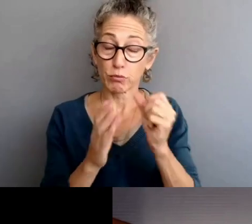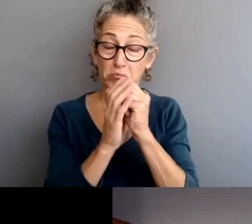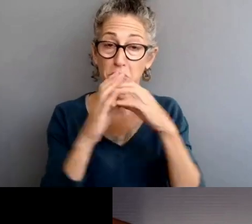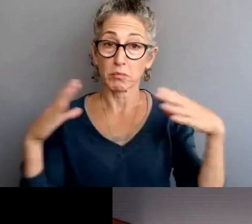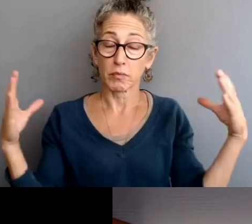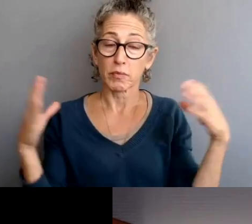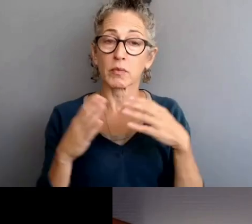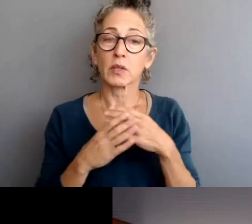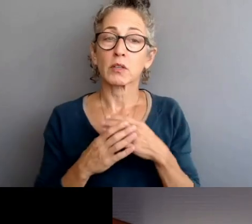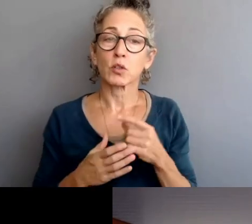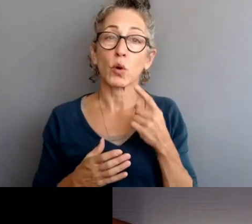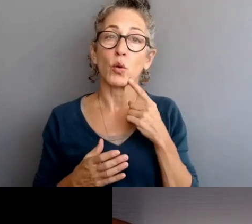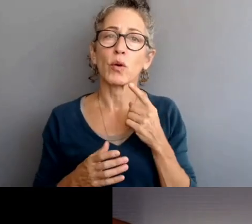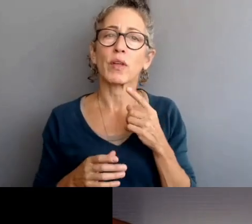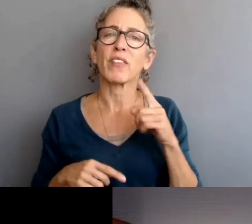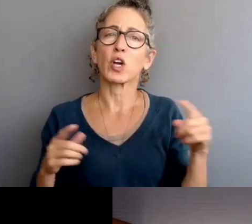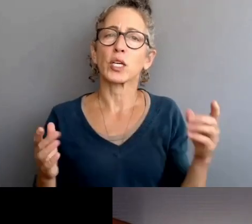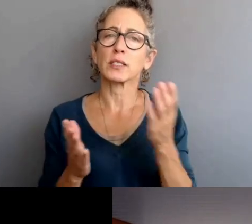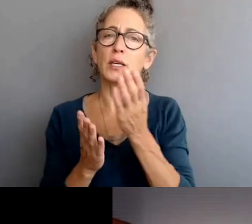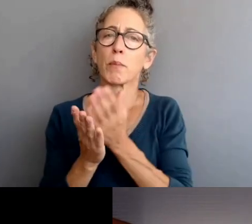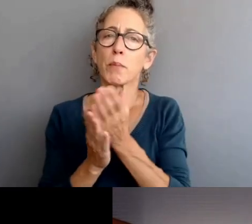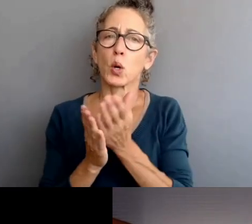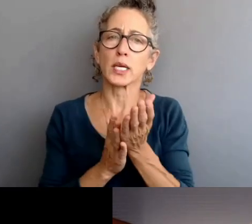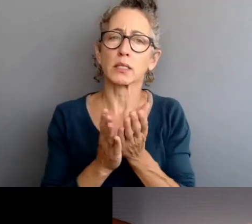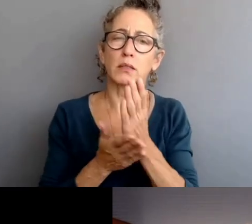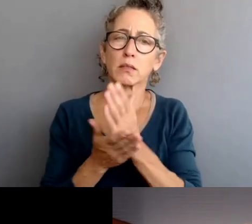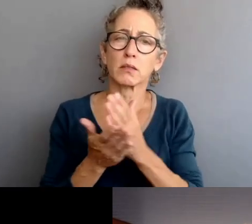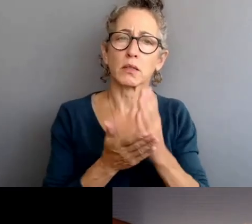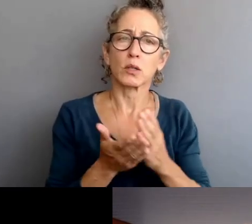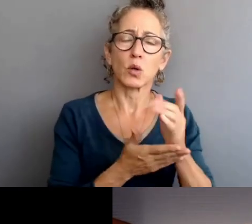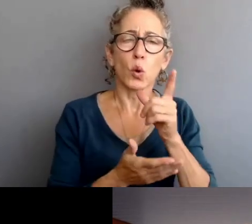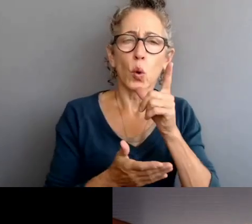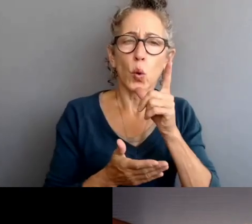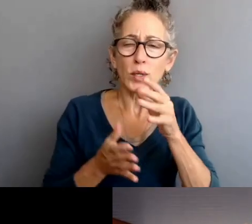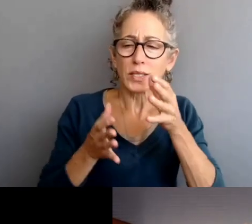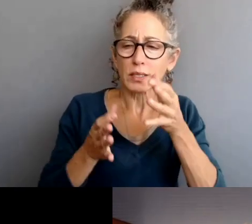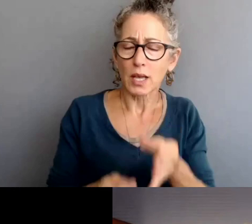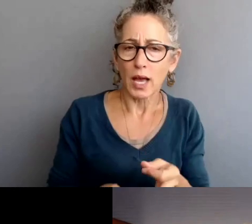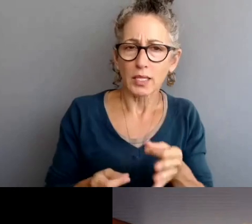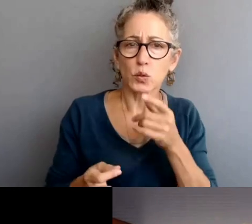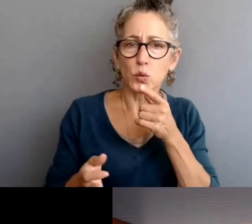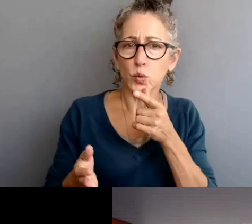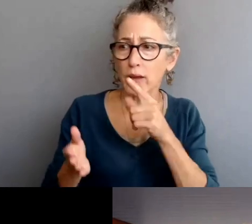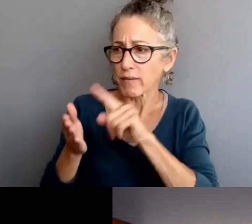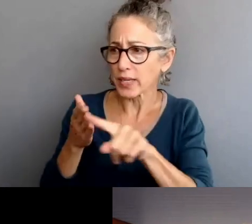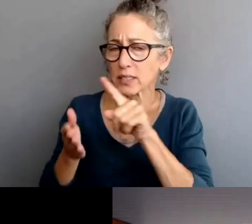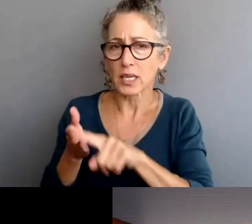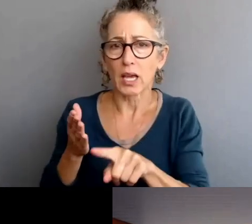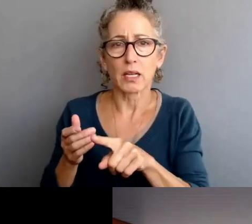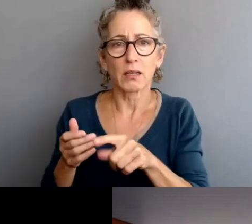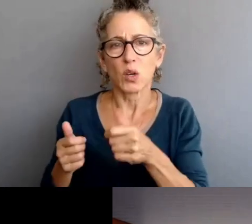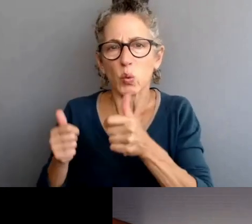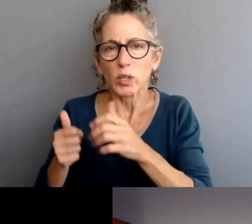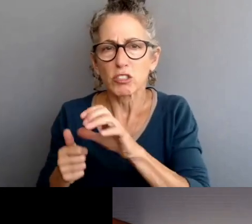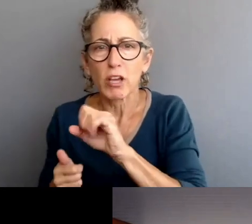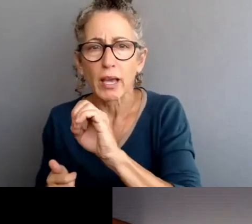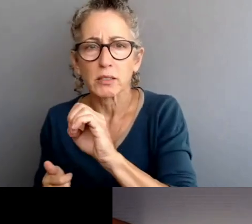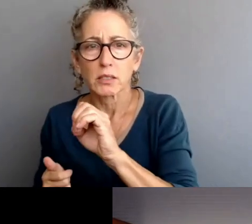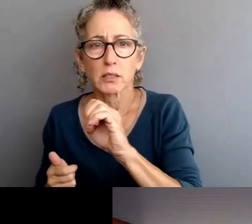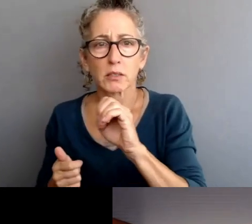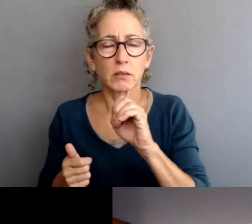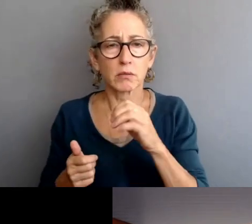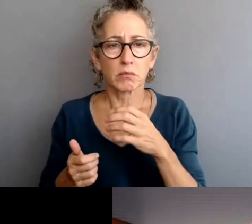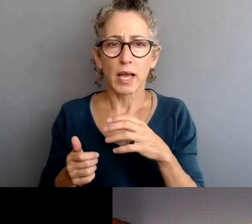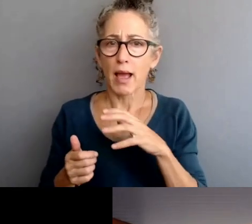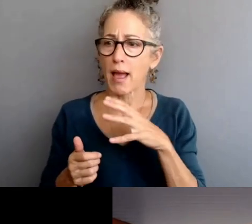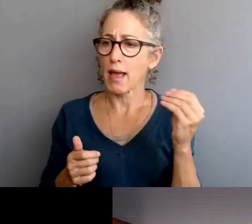components. The first is, who decides to investigate a case and who investigates what? How is that determined? And ultimately, where do they